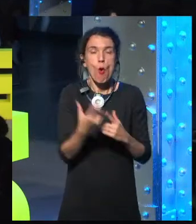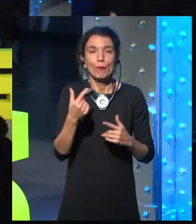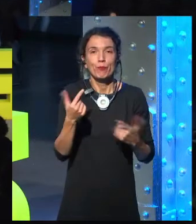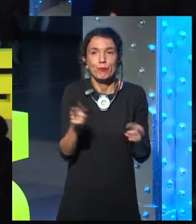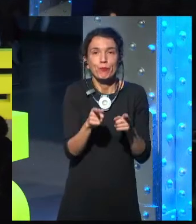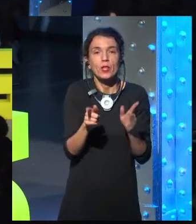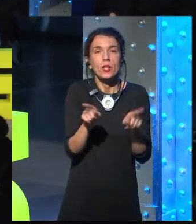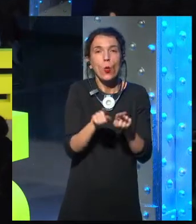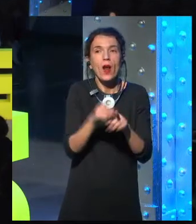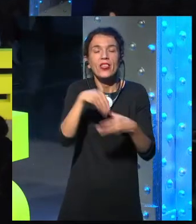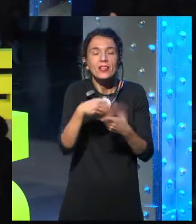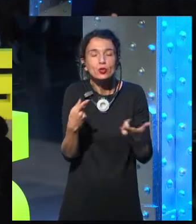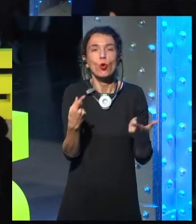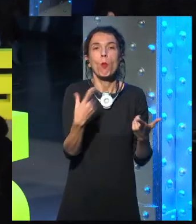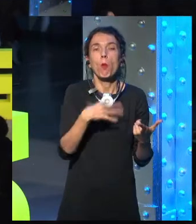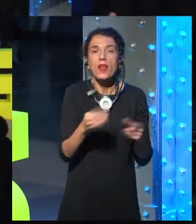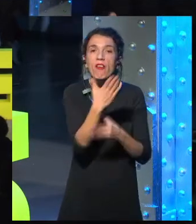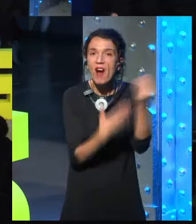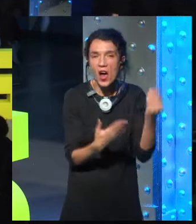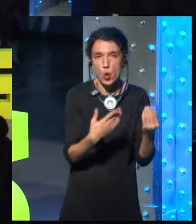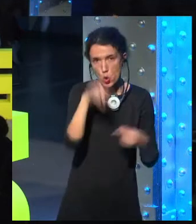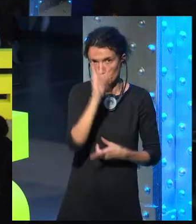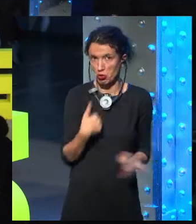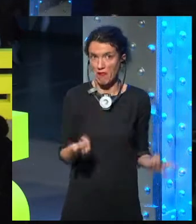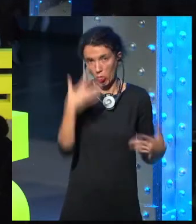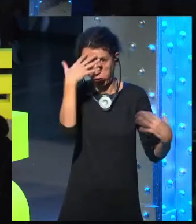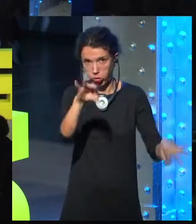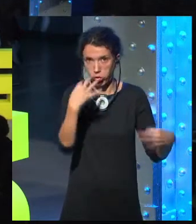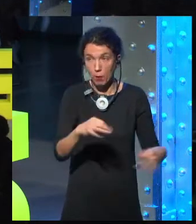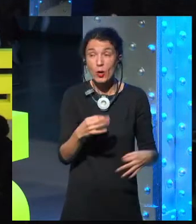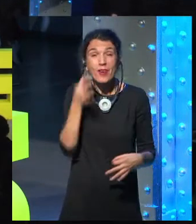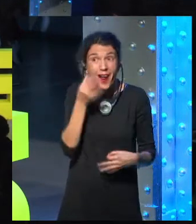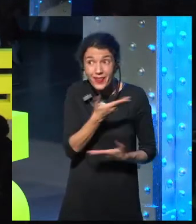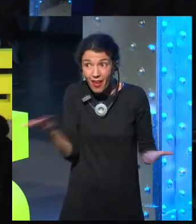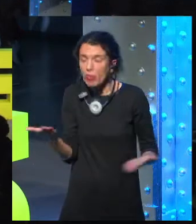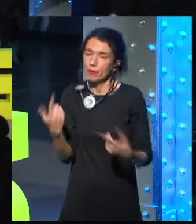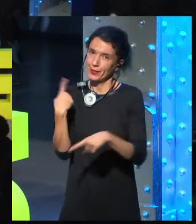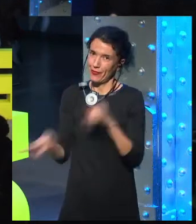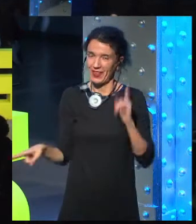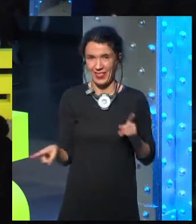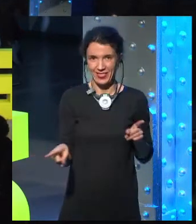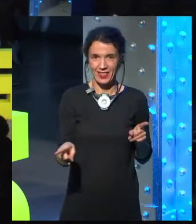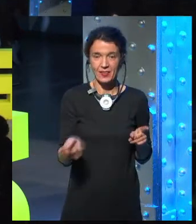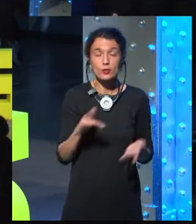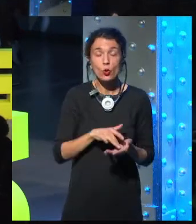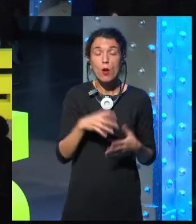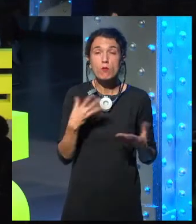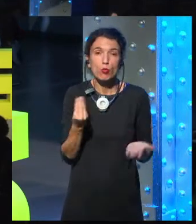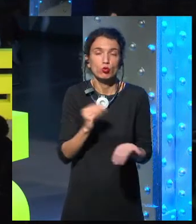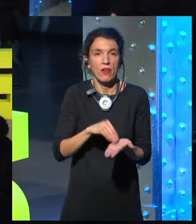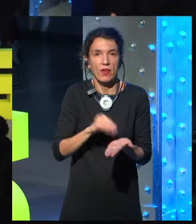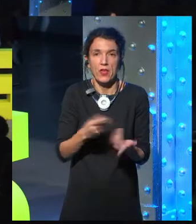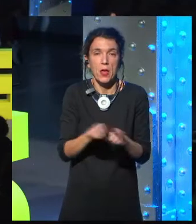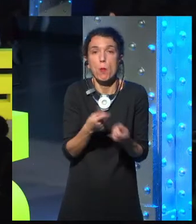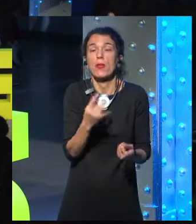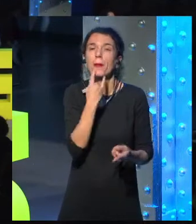before you get home, and you have all of the apps on your phone wasting the battery life. If you have one bar of